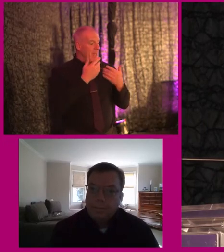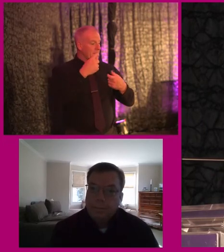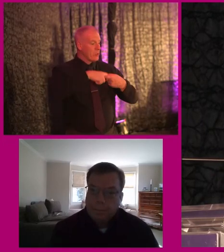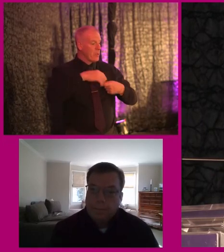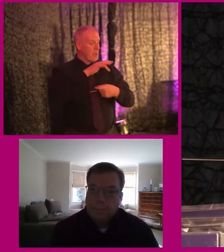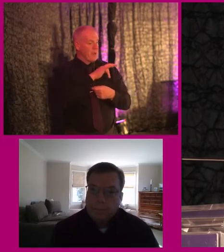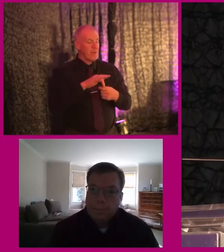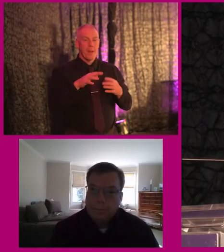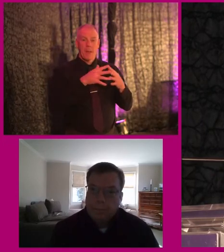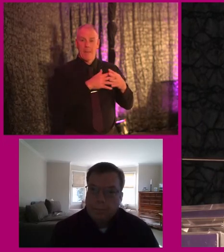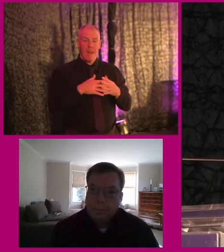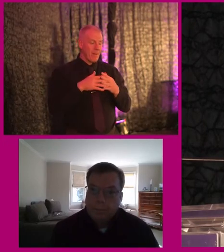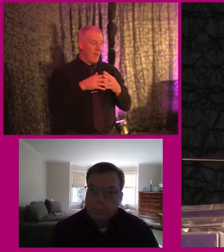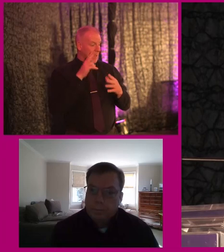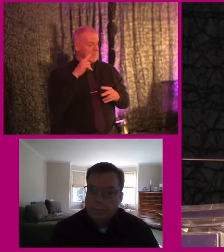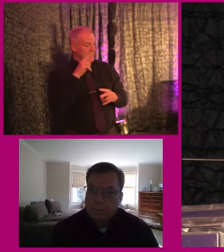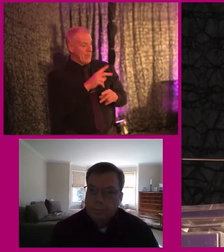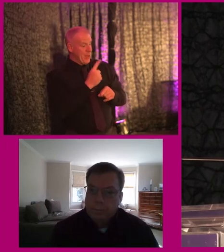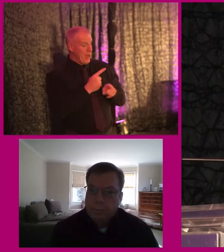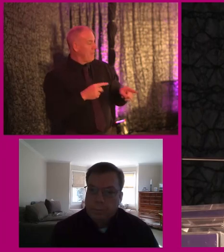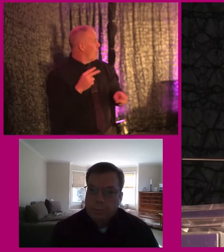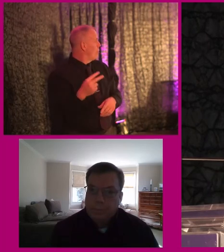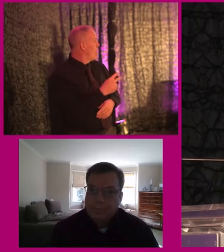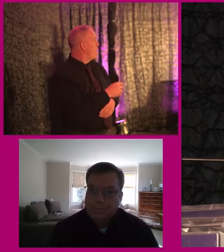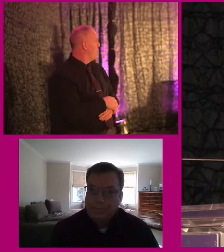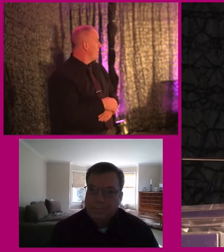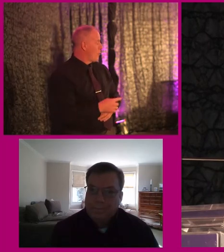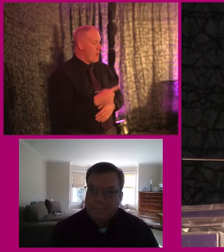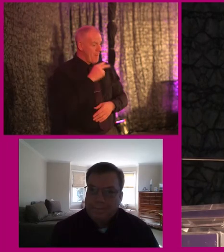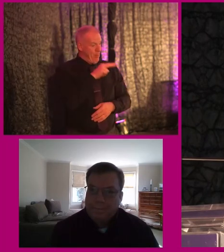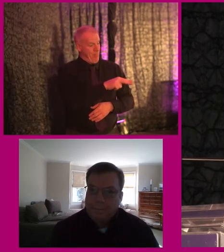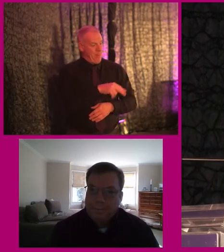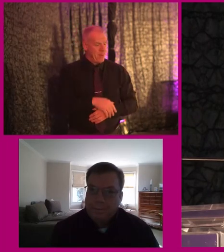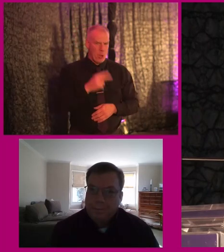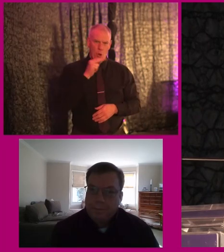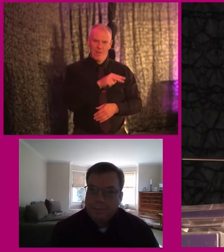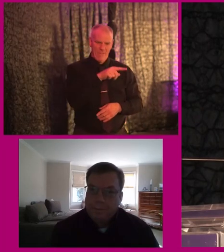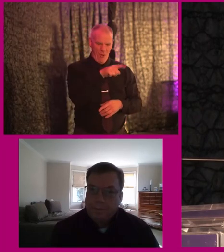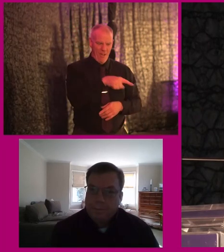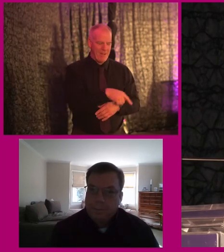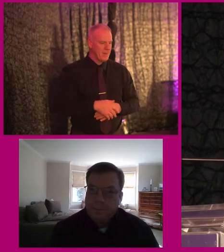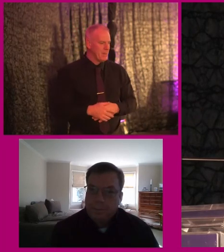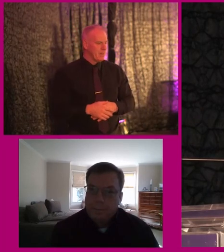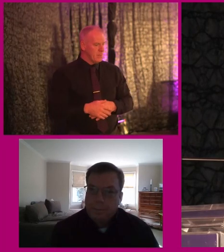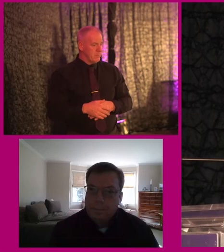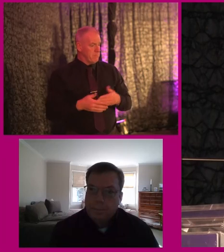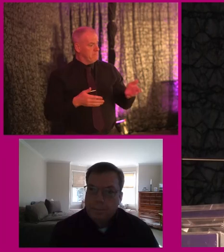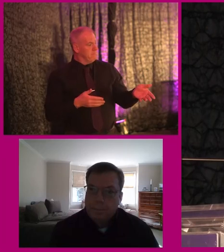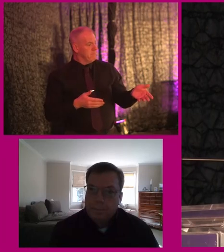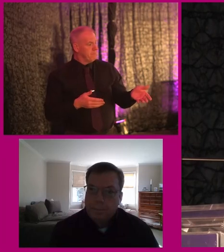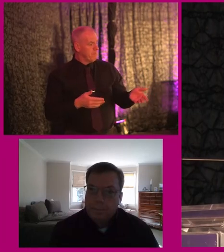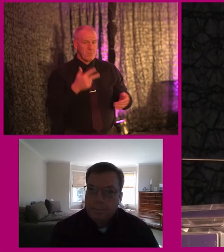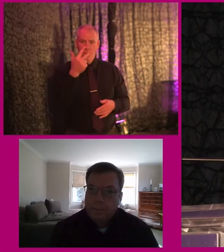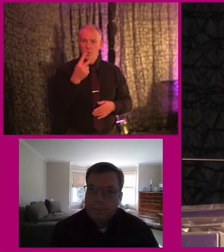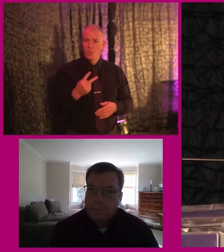from the US. I can see him down here if you're wondering why I'm looking at the floor. David, you've 32